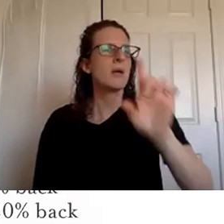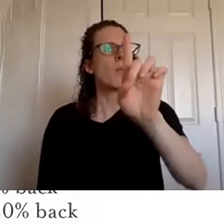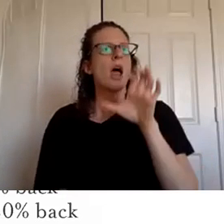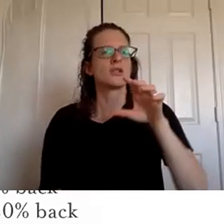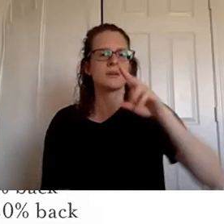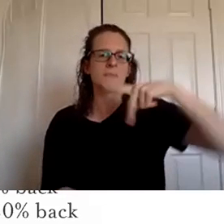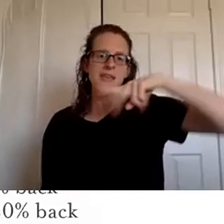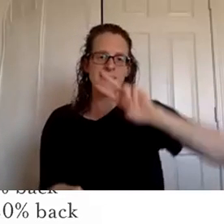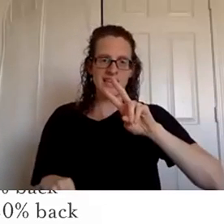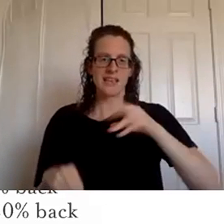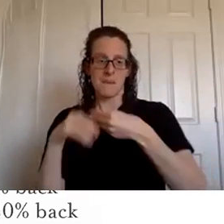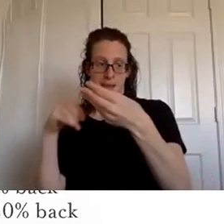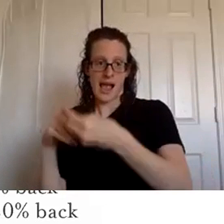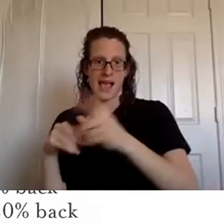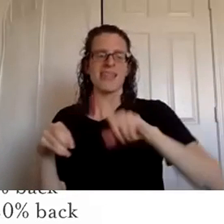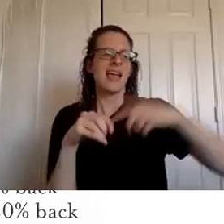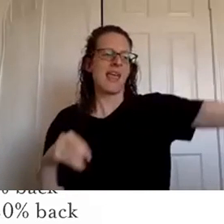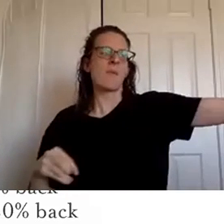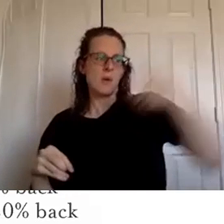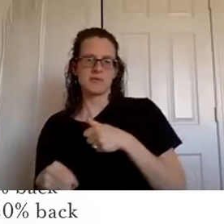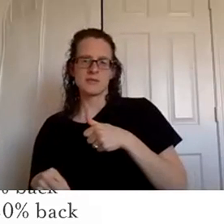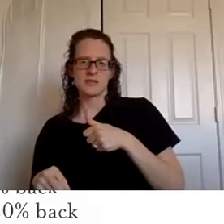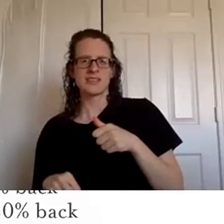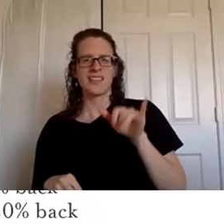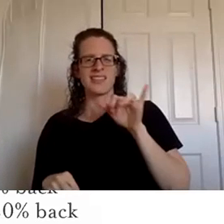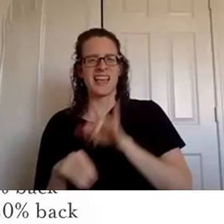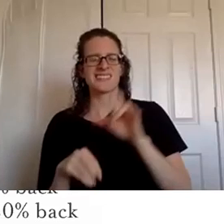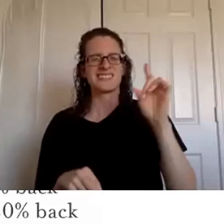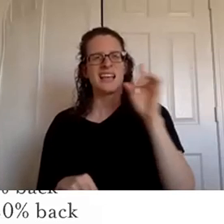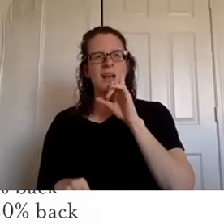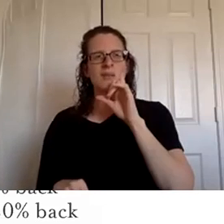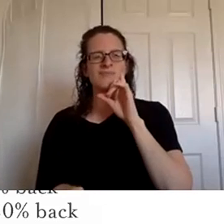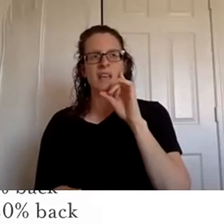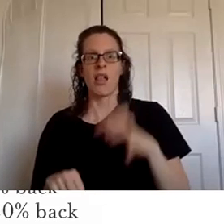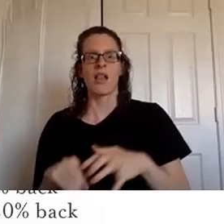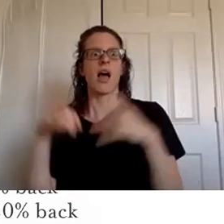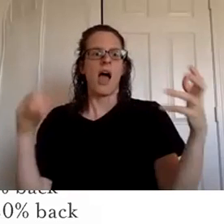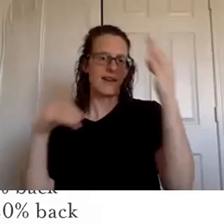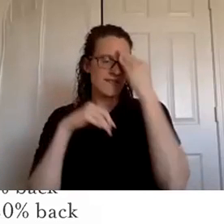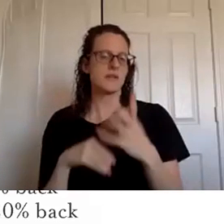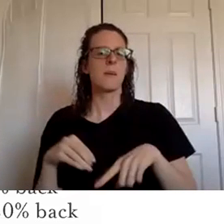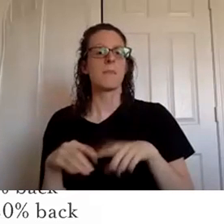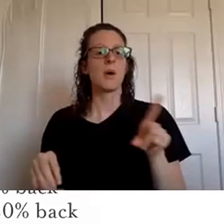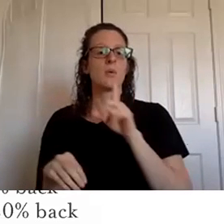get commission so i know that might sound like a lot but actually um if you compare